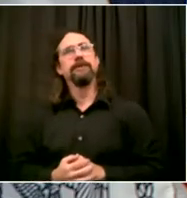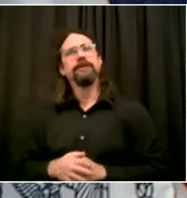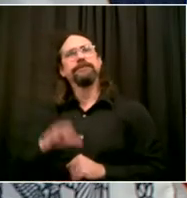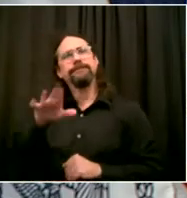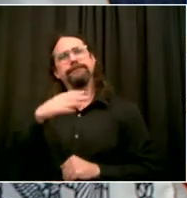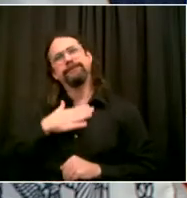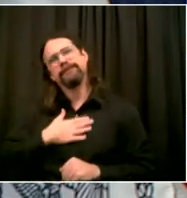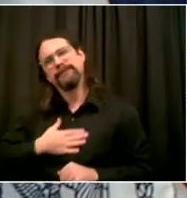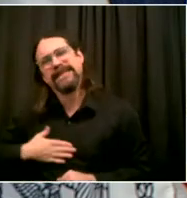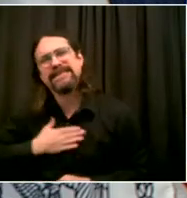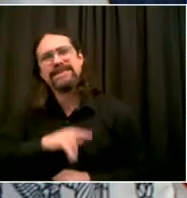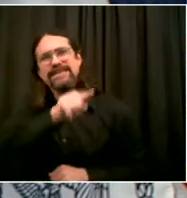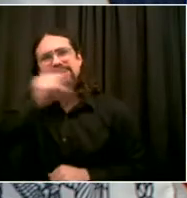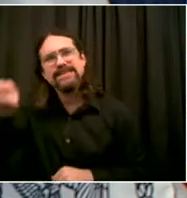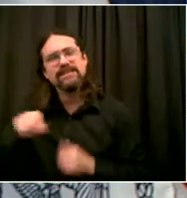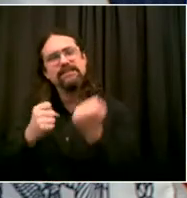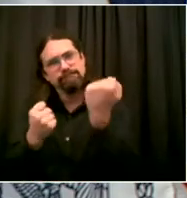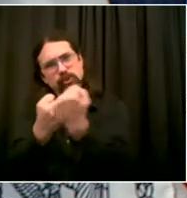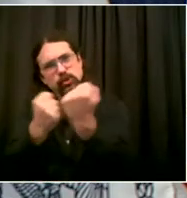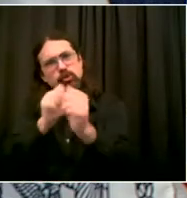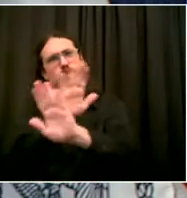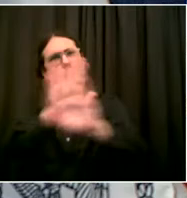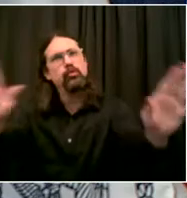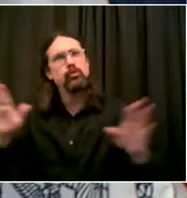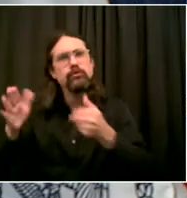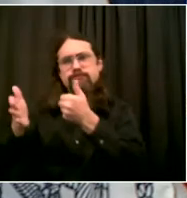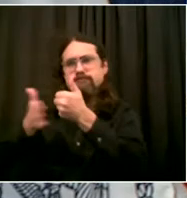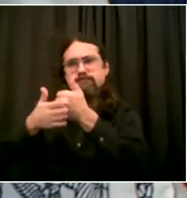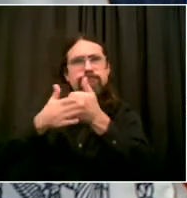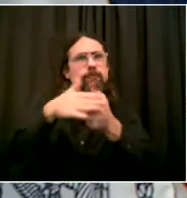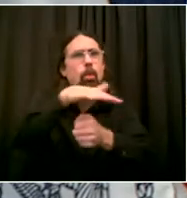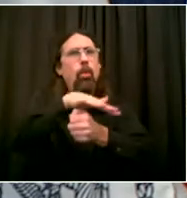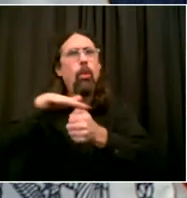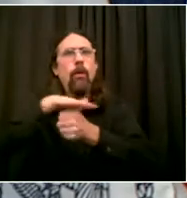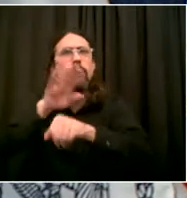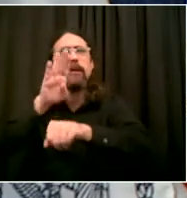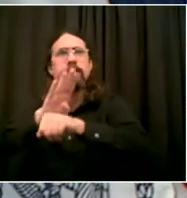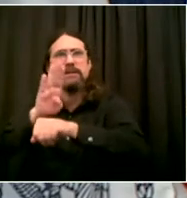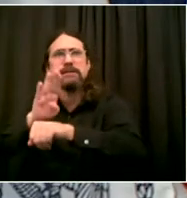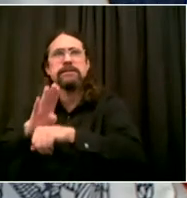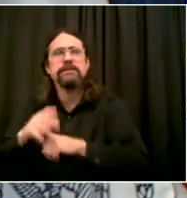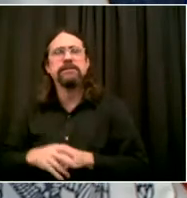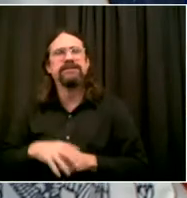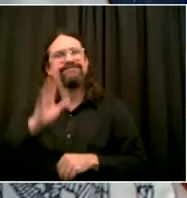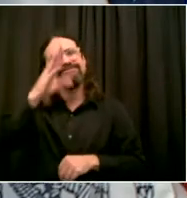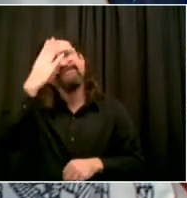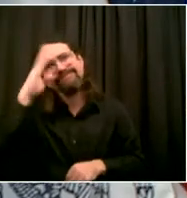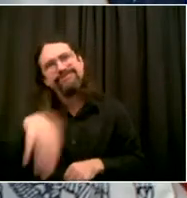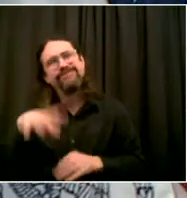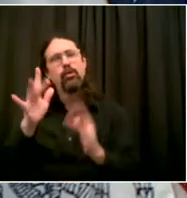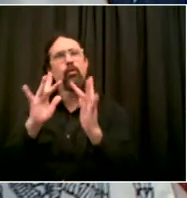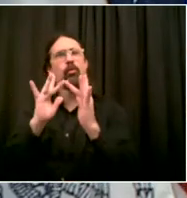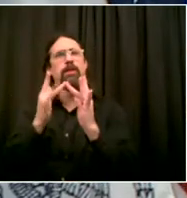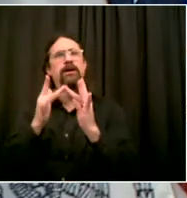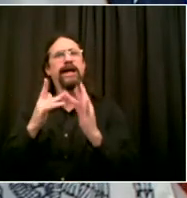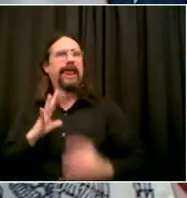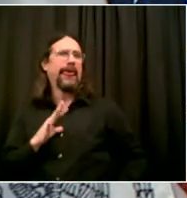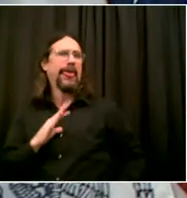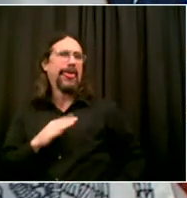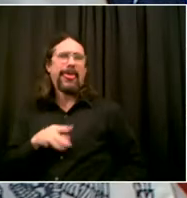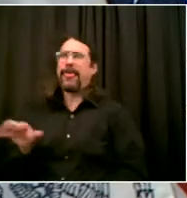available online. But let's really double down on our local businesses here in this city. Let's give them the business they need to survive.